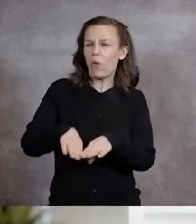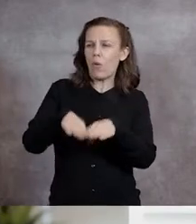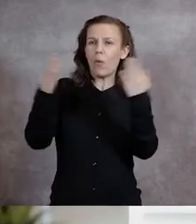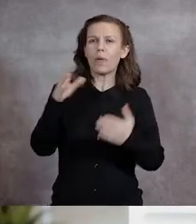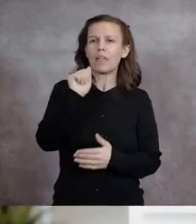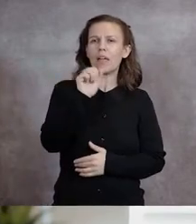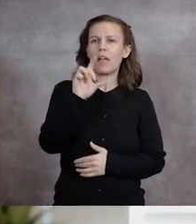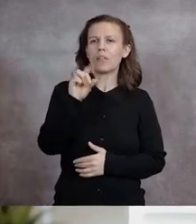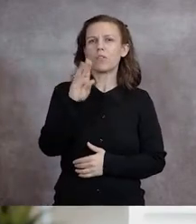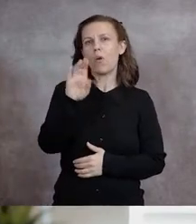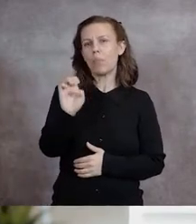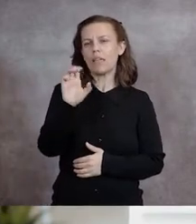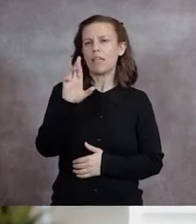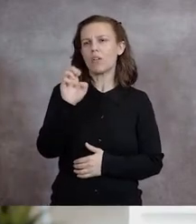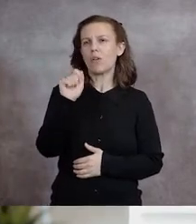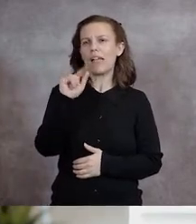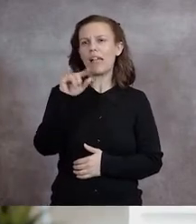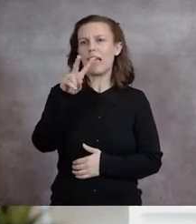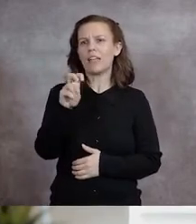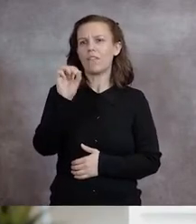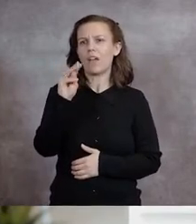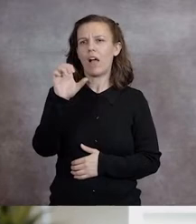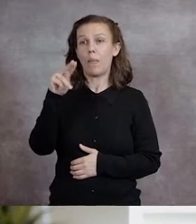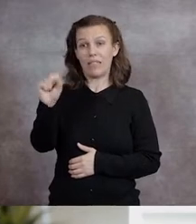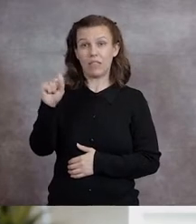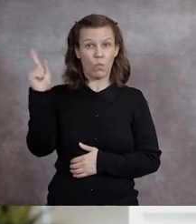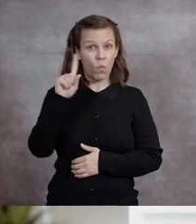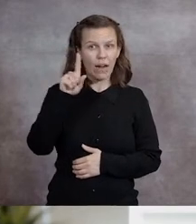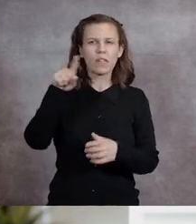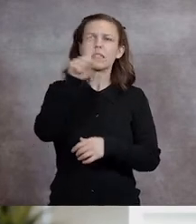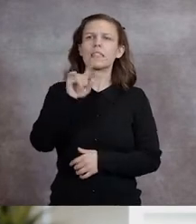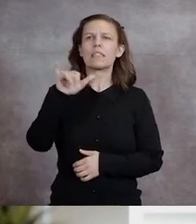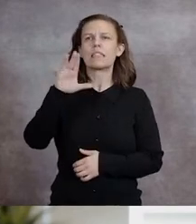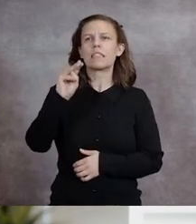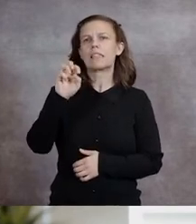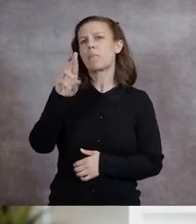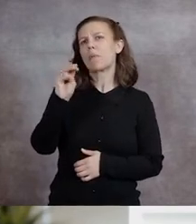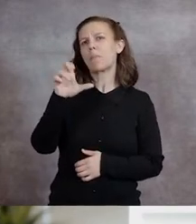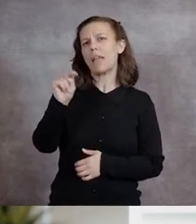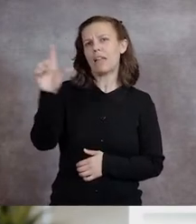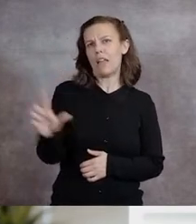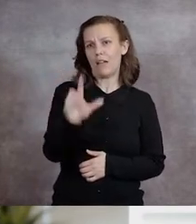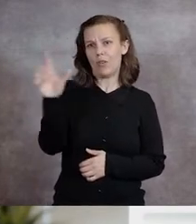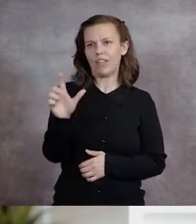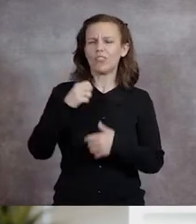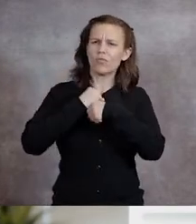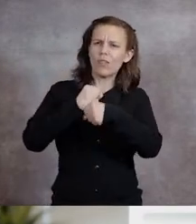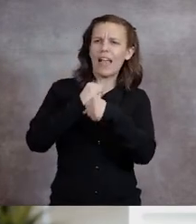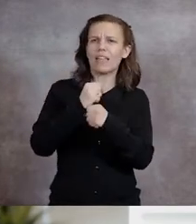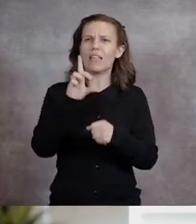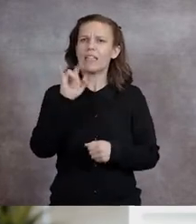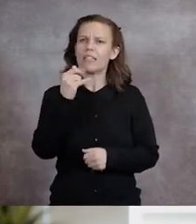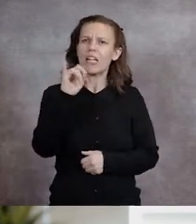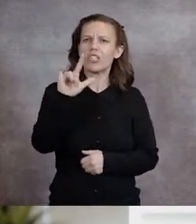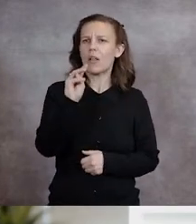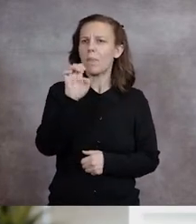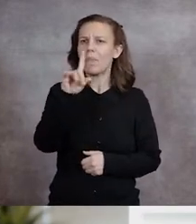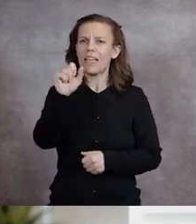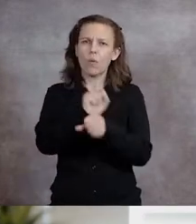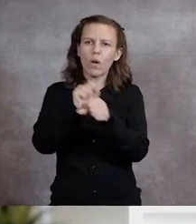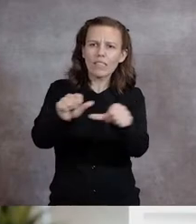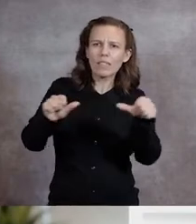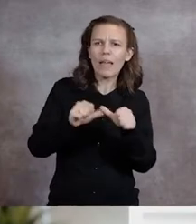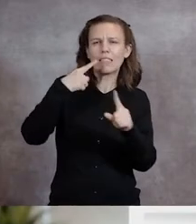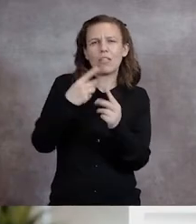Adobe Creative Commons, located in the Zimmerman Library, to create a digital media workspace and resource center for all